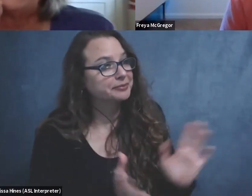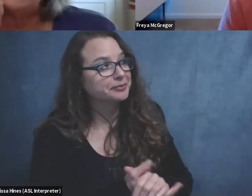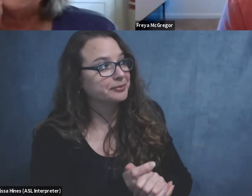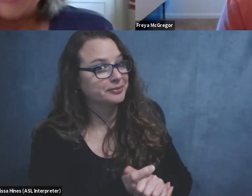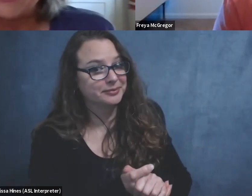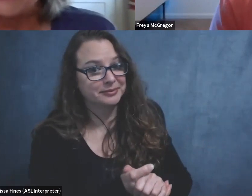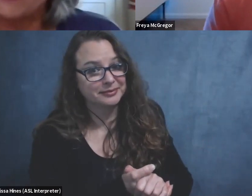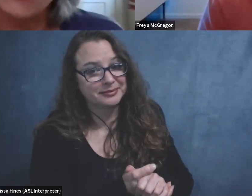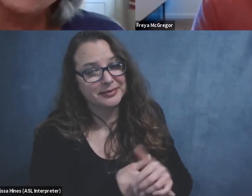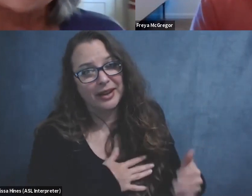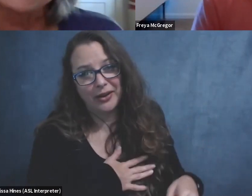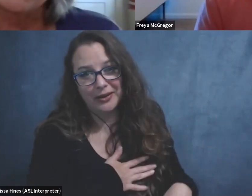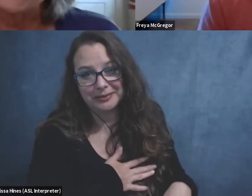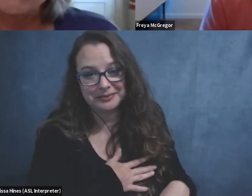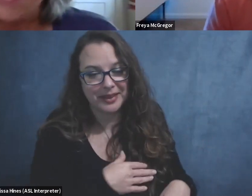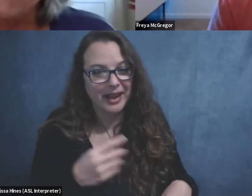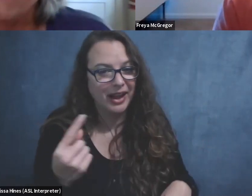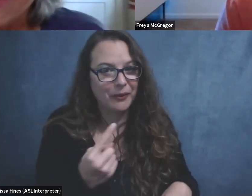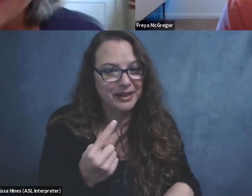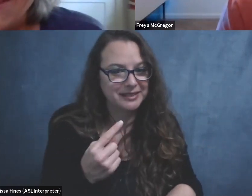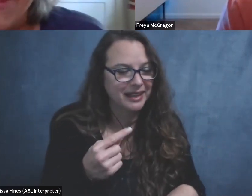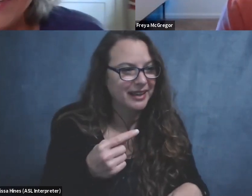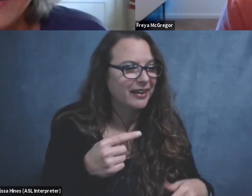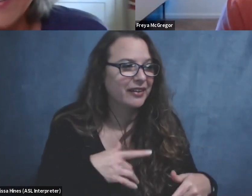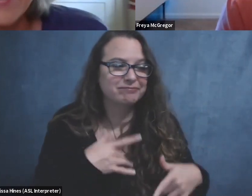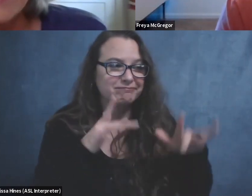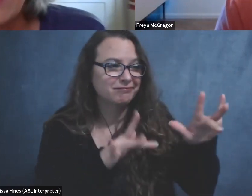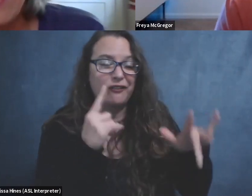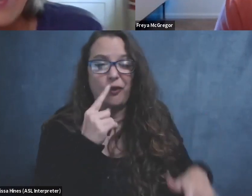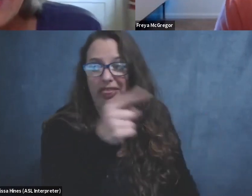Oh, I, I always think that feeling bad for them.